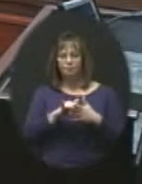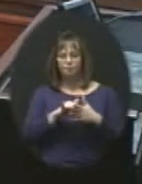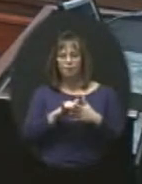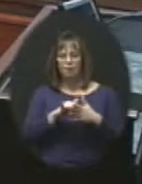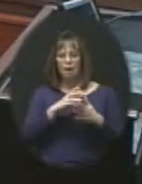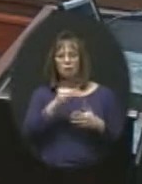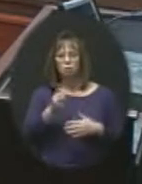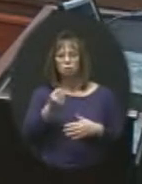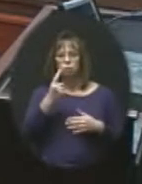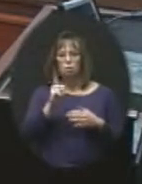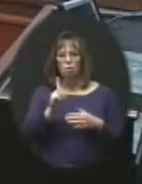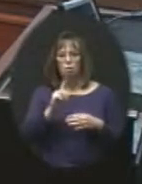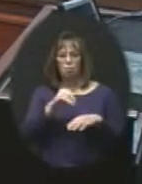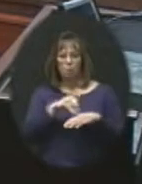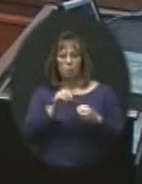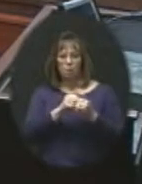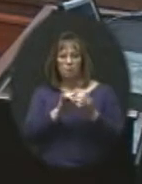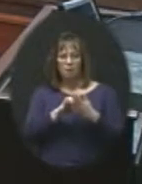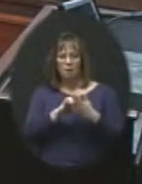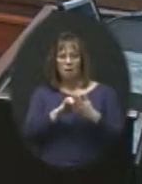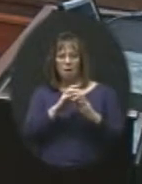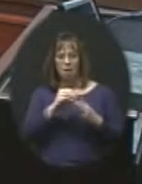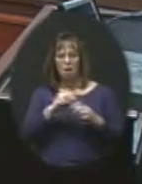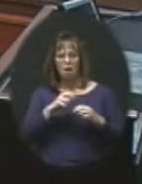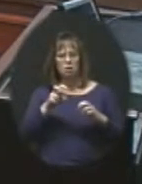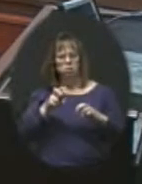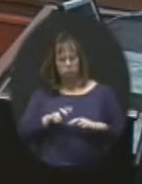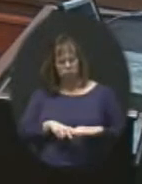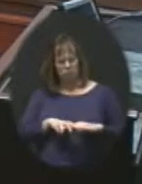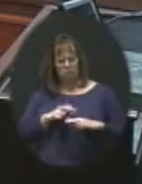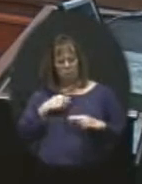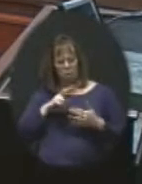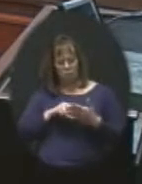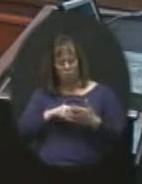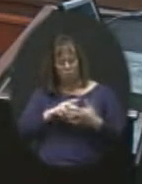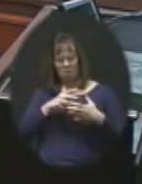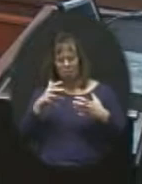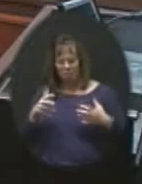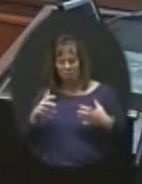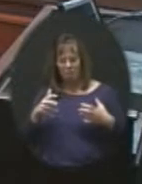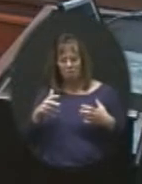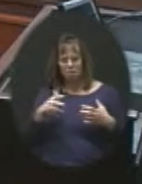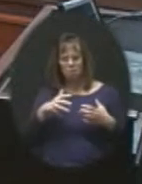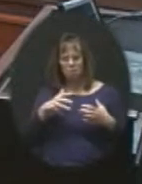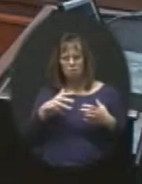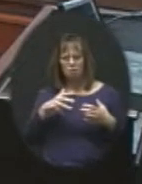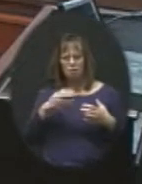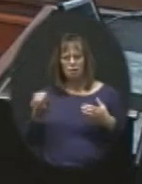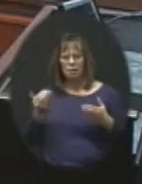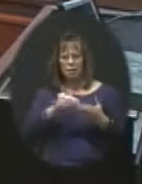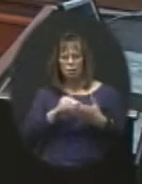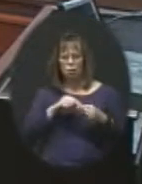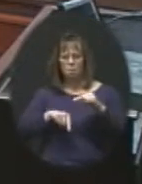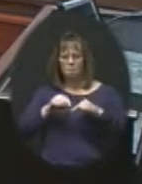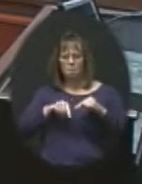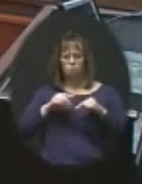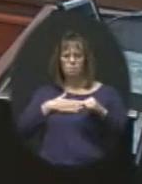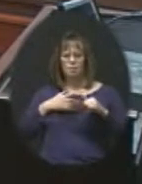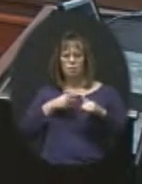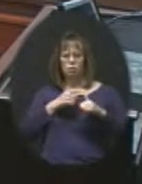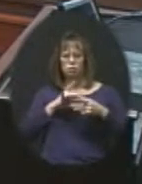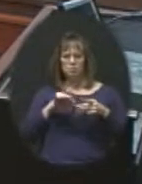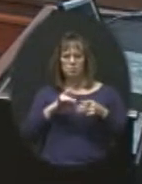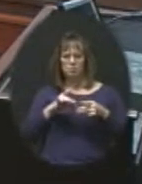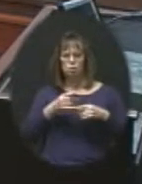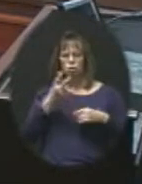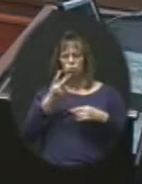really understand where we're at with this, and I've sat down and I've read this a lot. And I, you know, again, going back to my first statement of